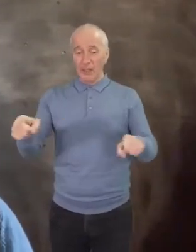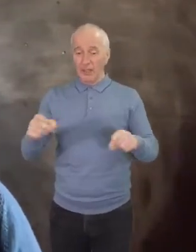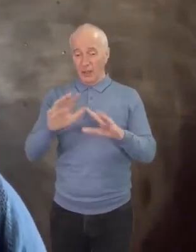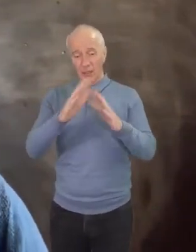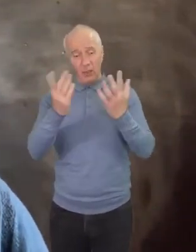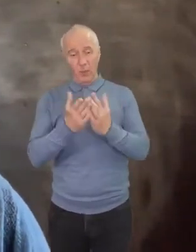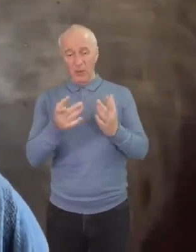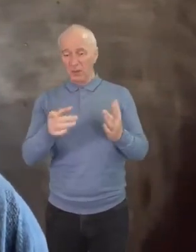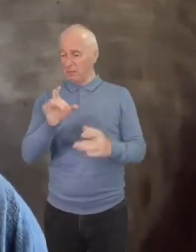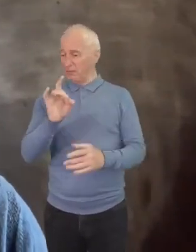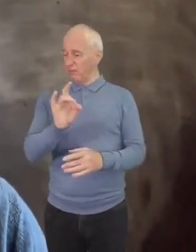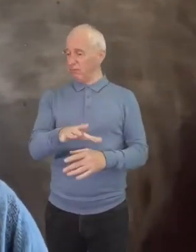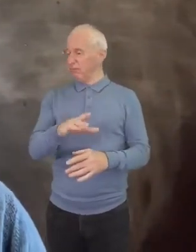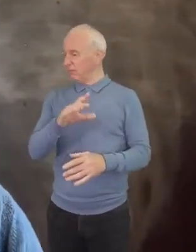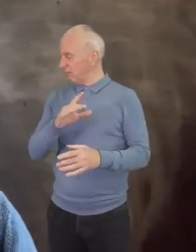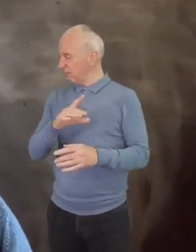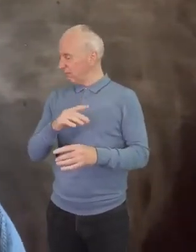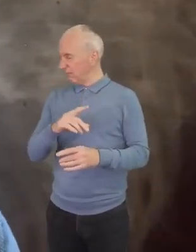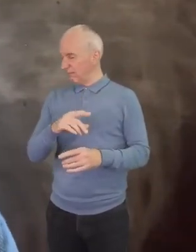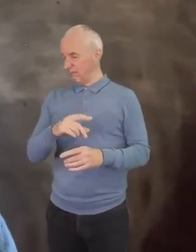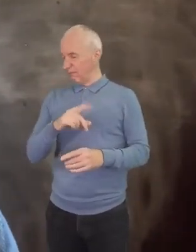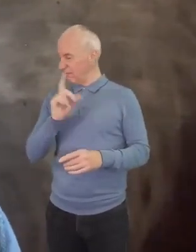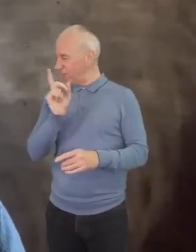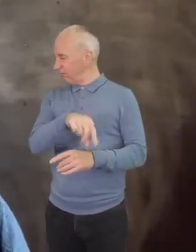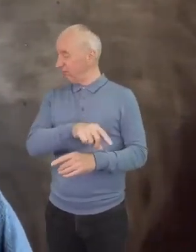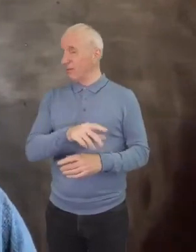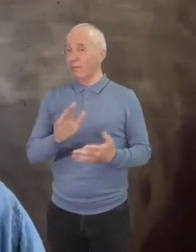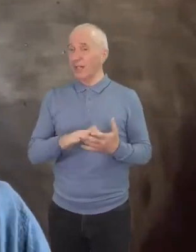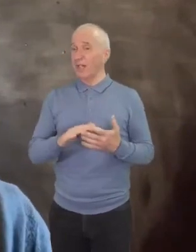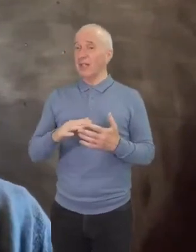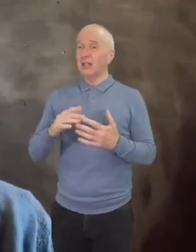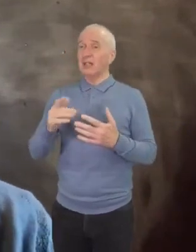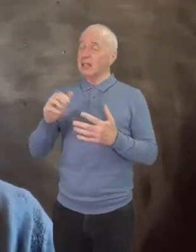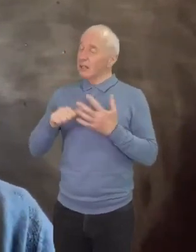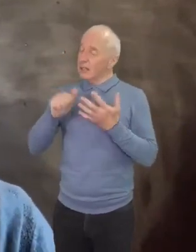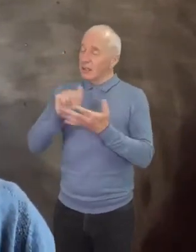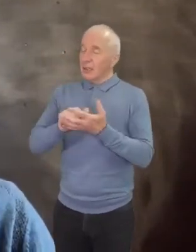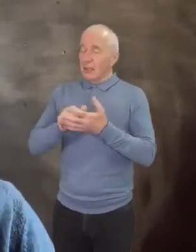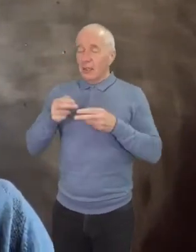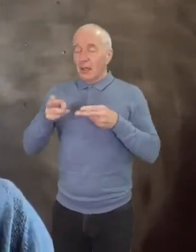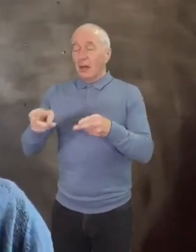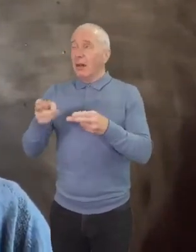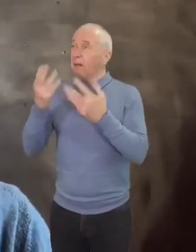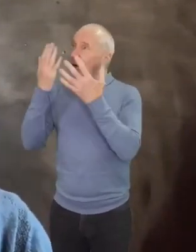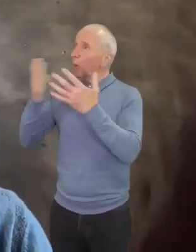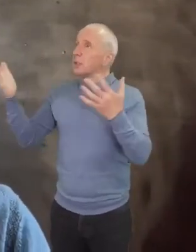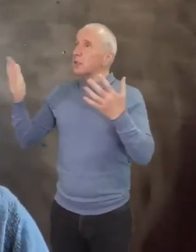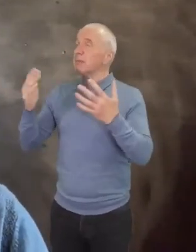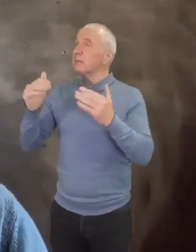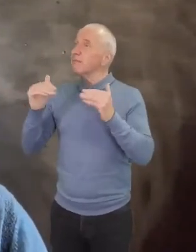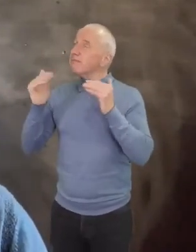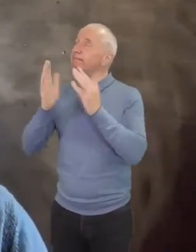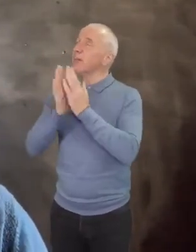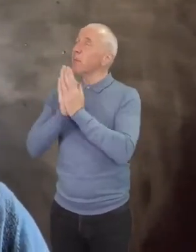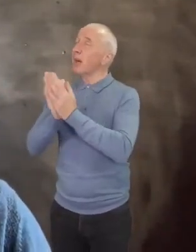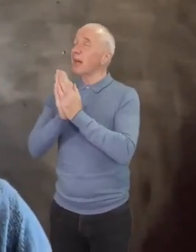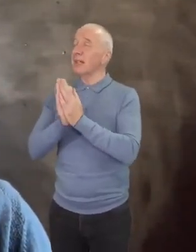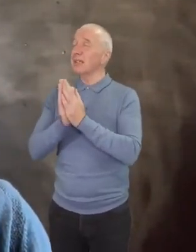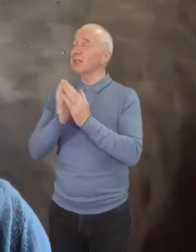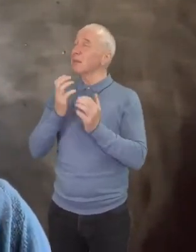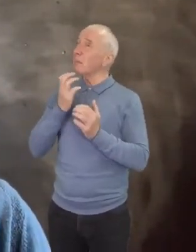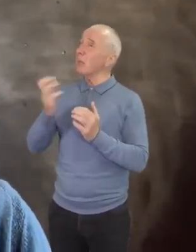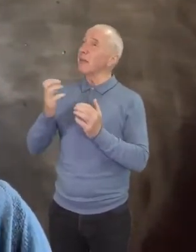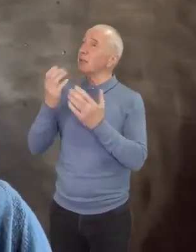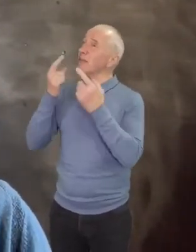Otherwise, the most correct form of worship, the most pious prayer and the bravest confession will not help, but will give witness